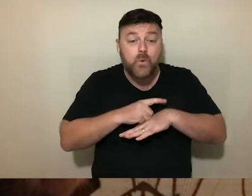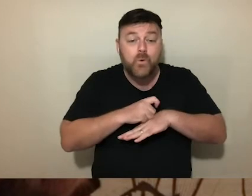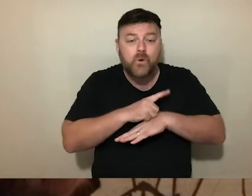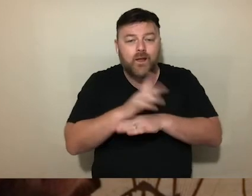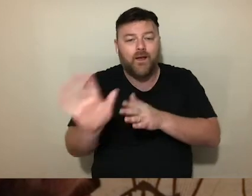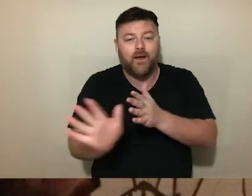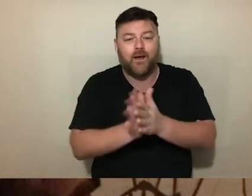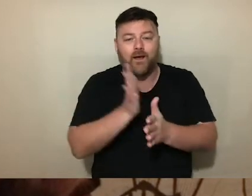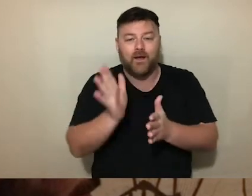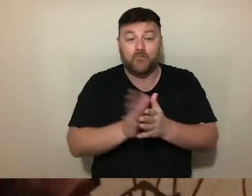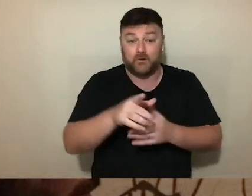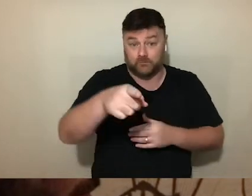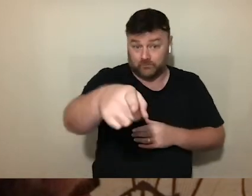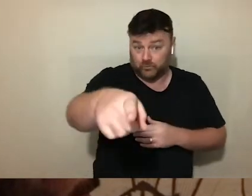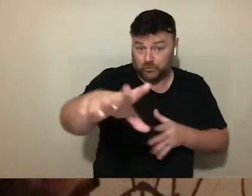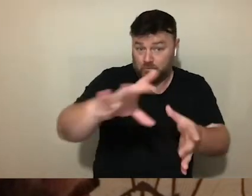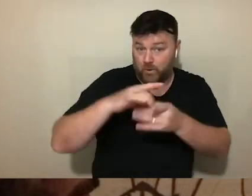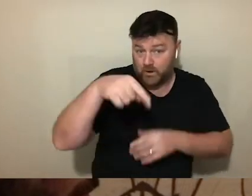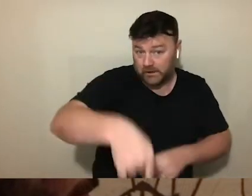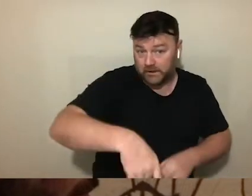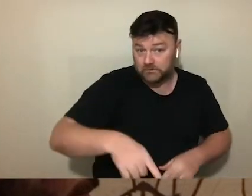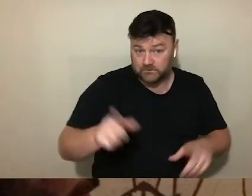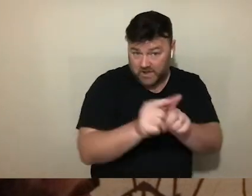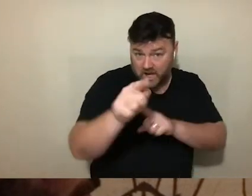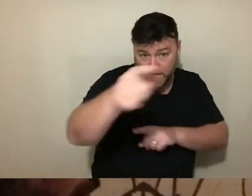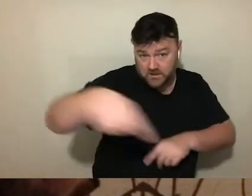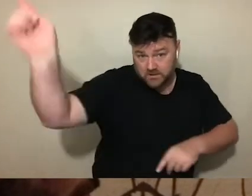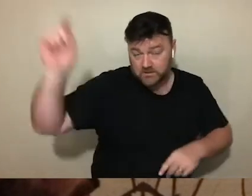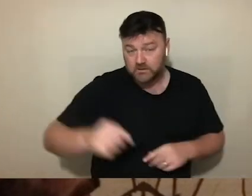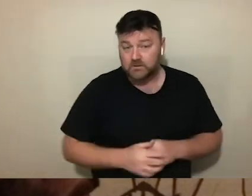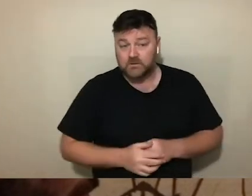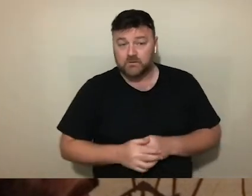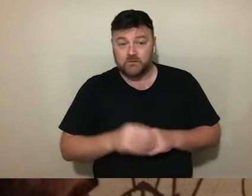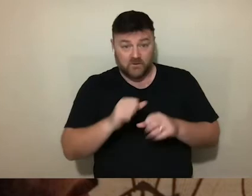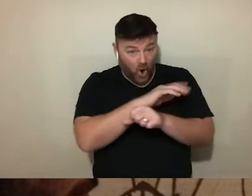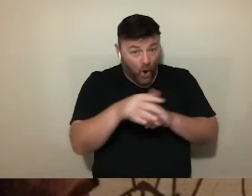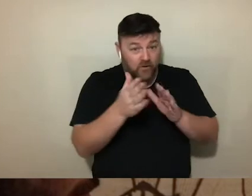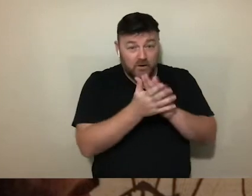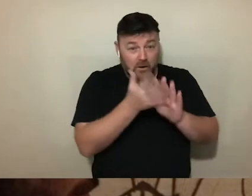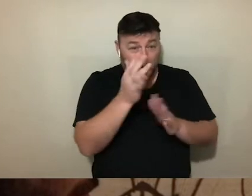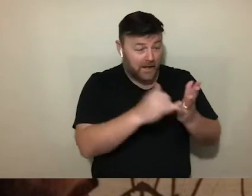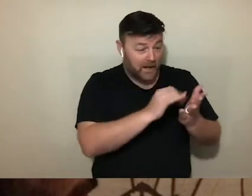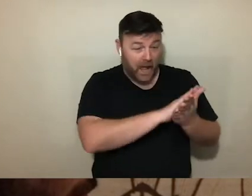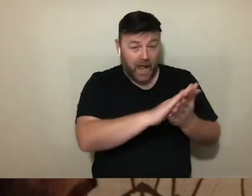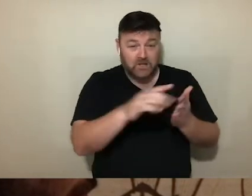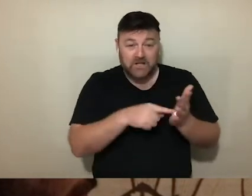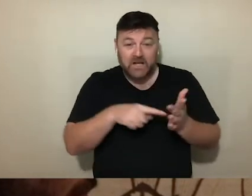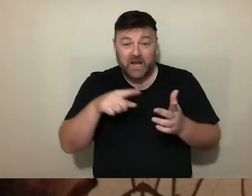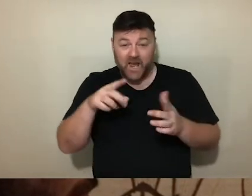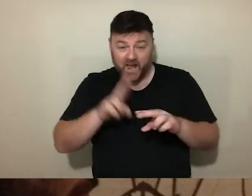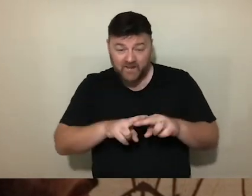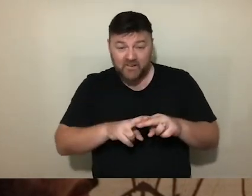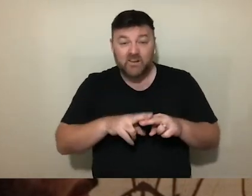You don't belong here either. Does COVID count as SHTF? Has the shit hit the fan yet?